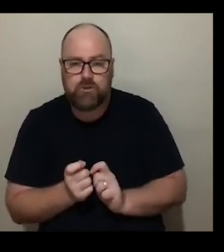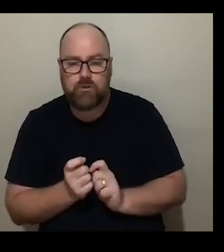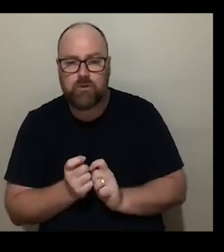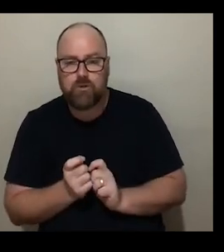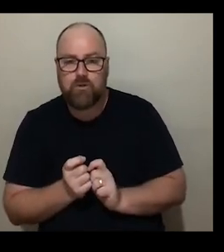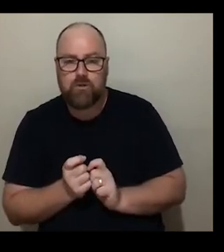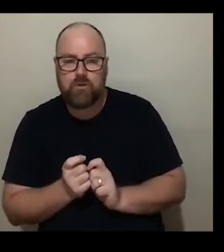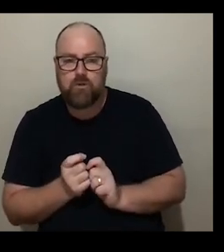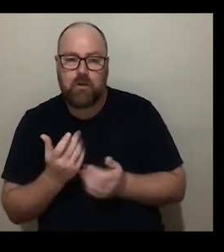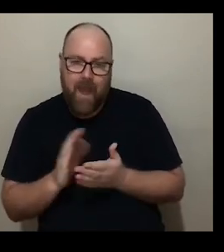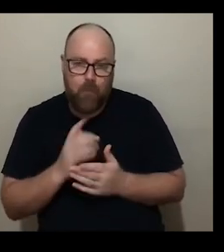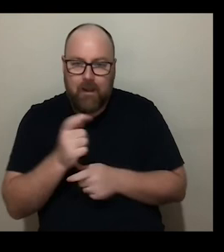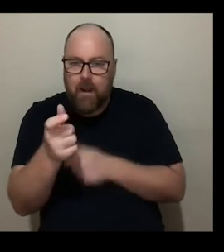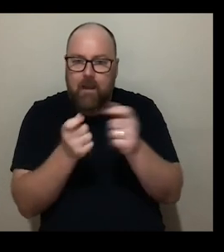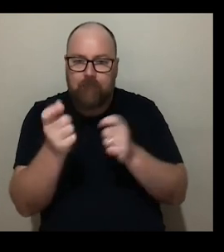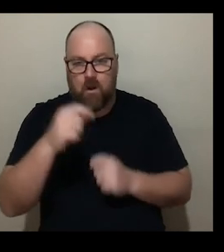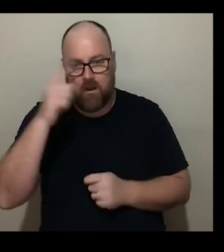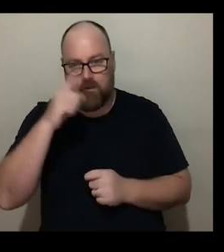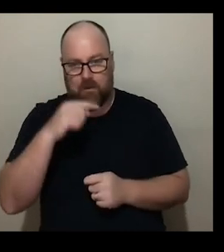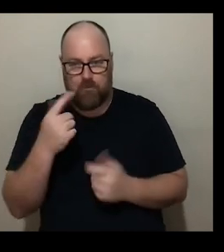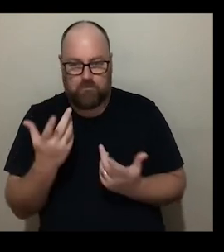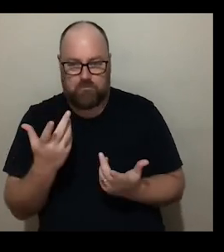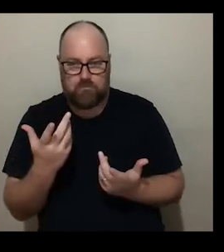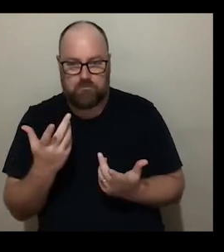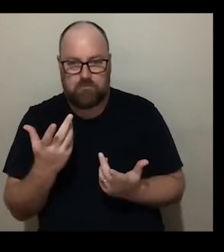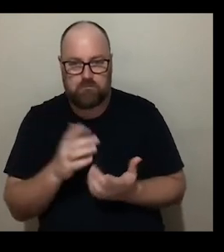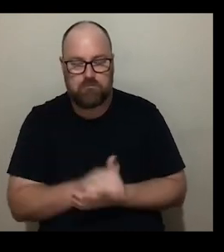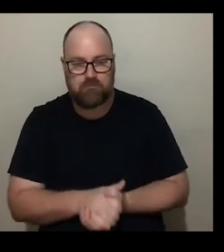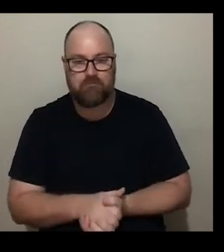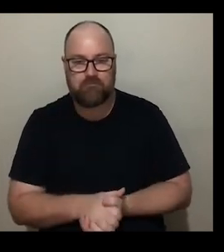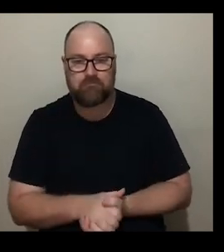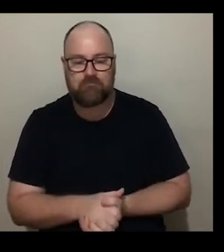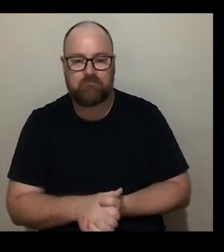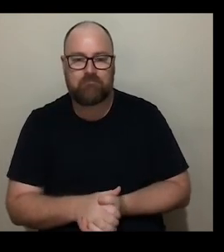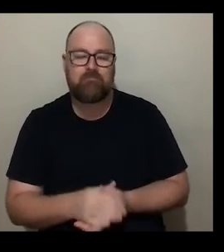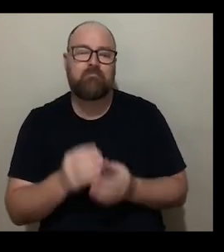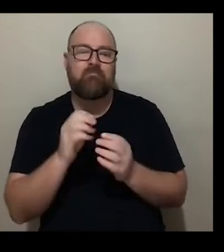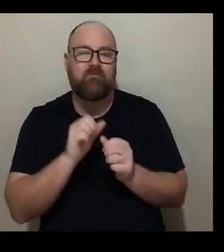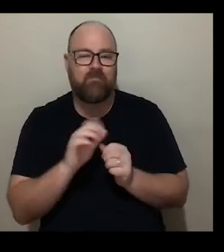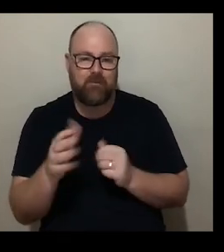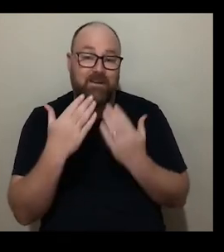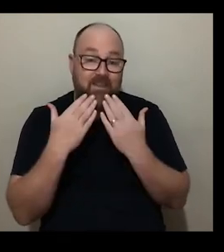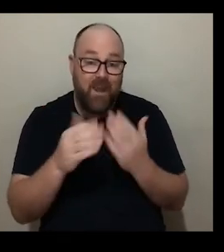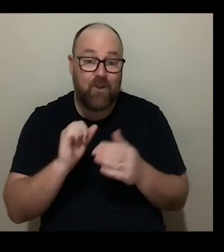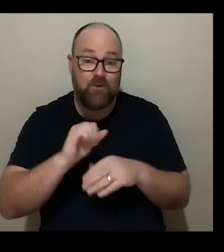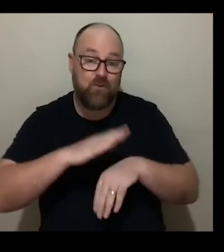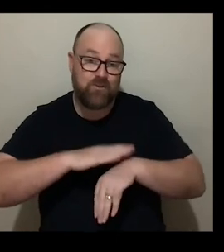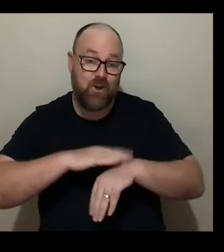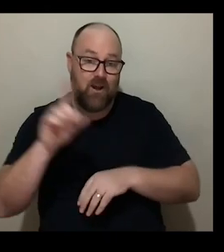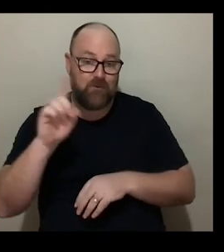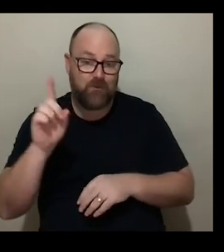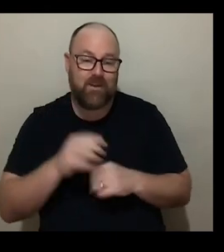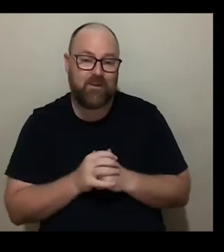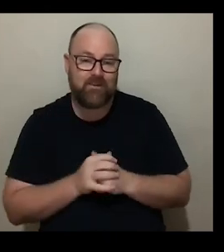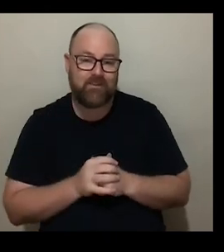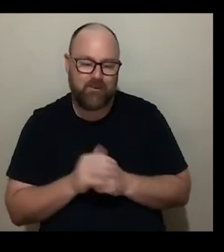um we can invite people to visit the galleries and their exhibitions fabulous thanks so much for your time today marcus really appreciate